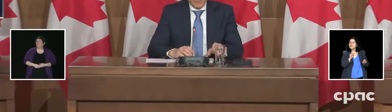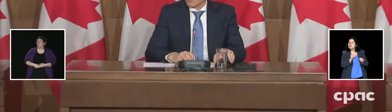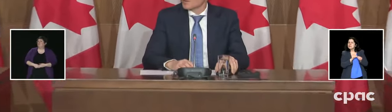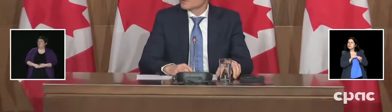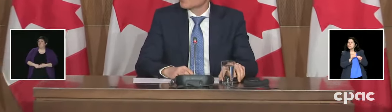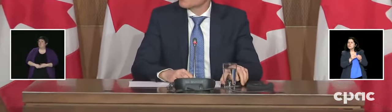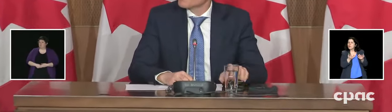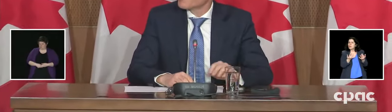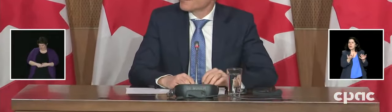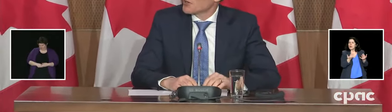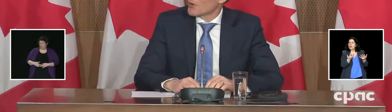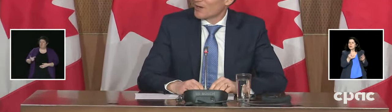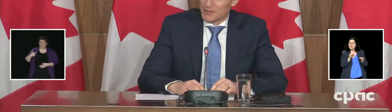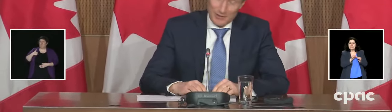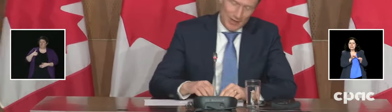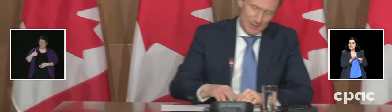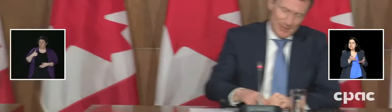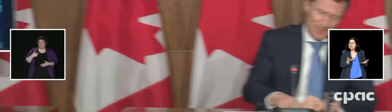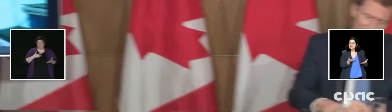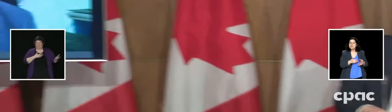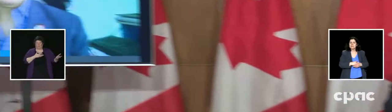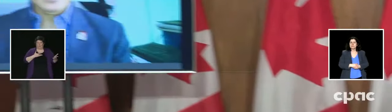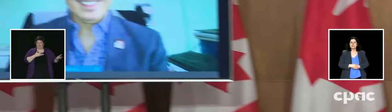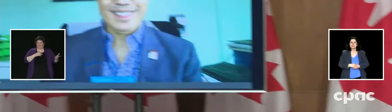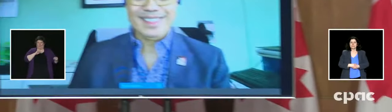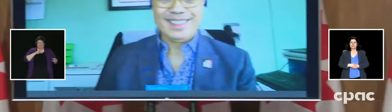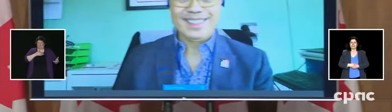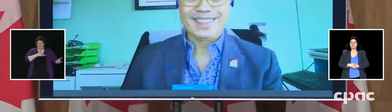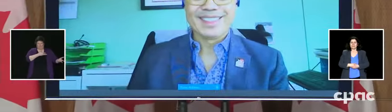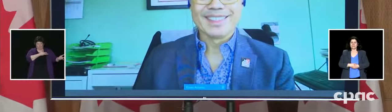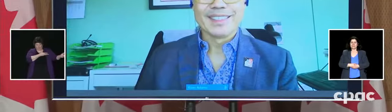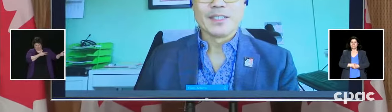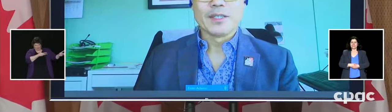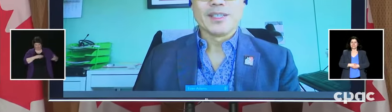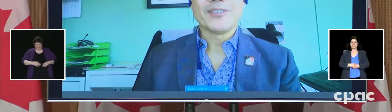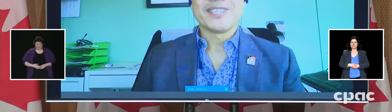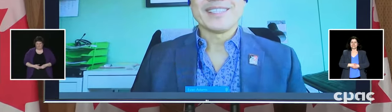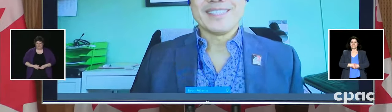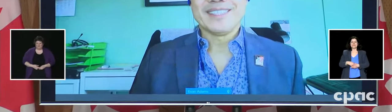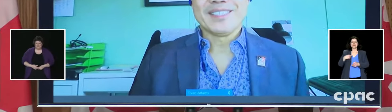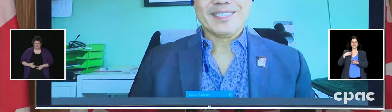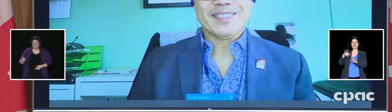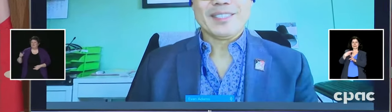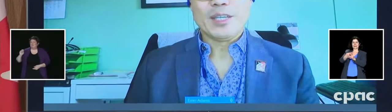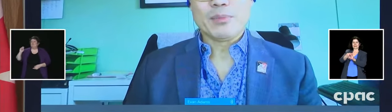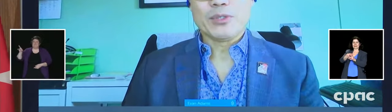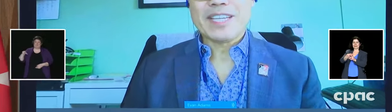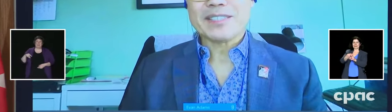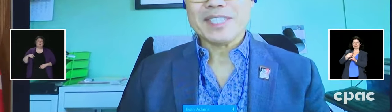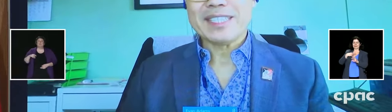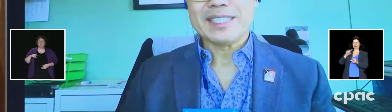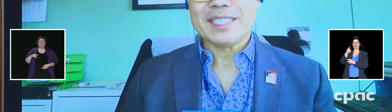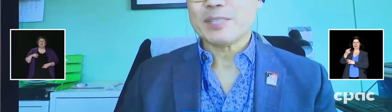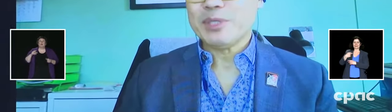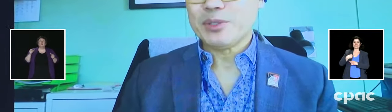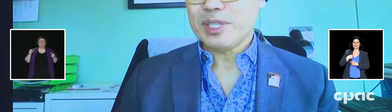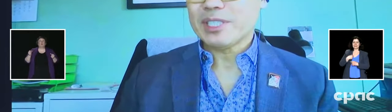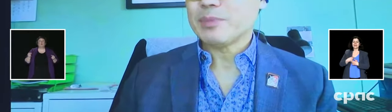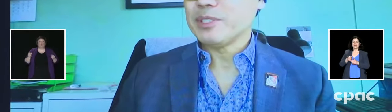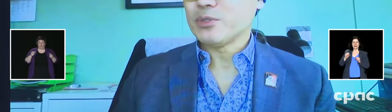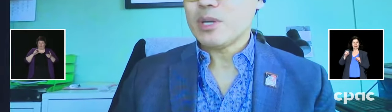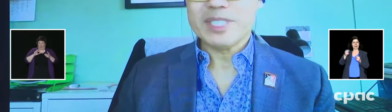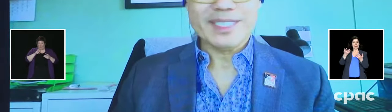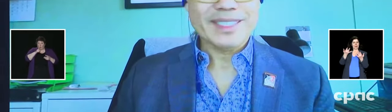I can begin. No, go ahead, Doctor. Go ahead. No, please. You're the doctor. Oh, yeah. The number of active cases has